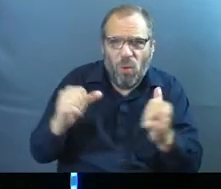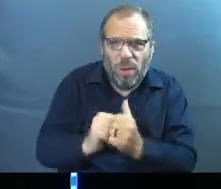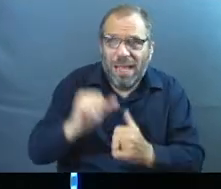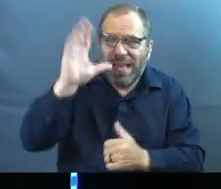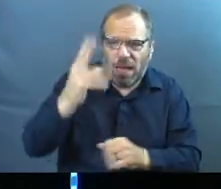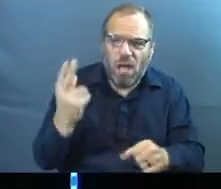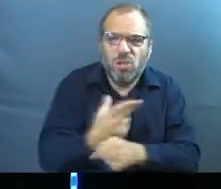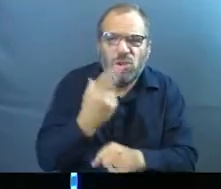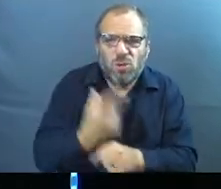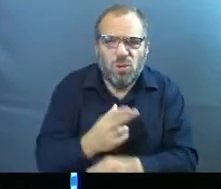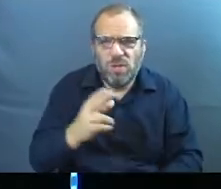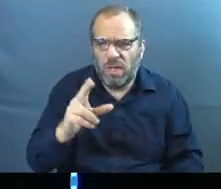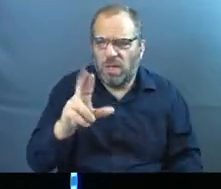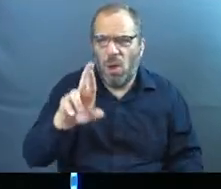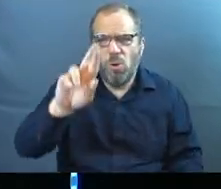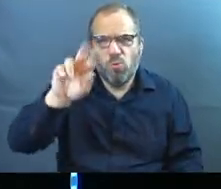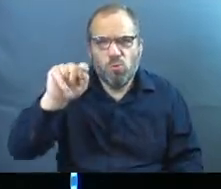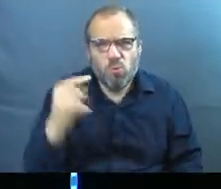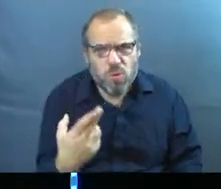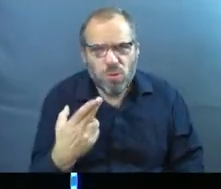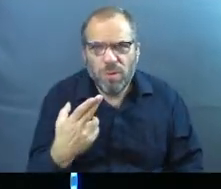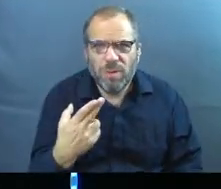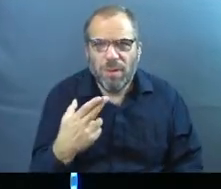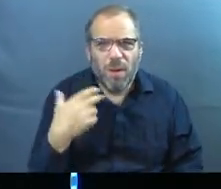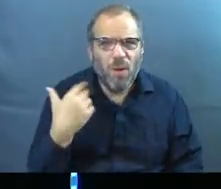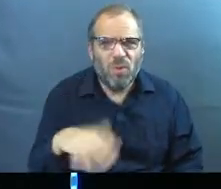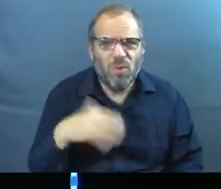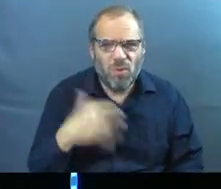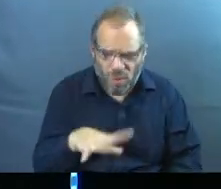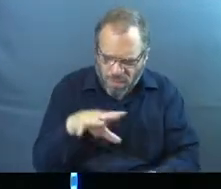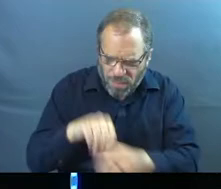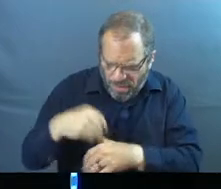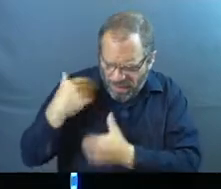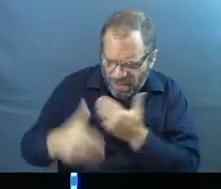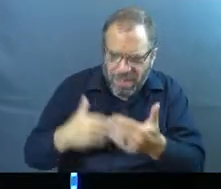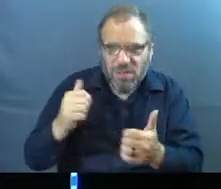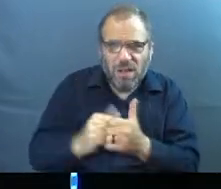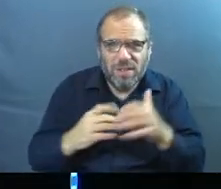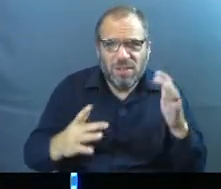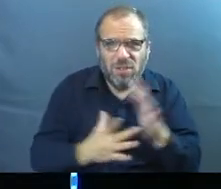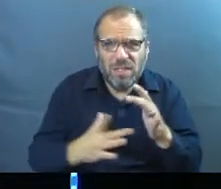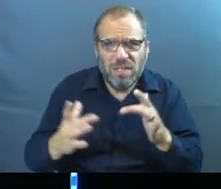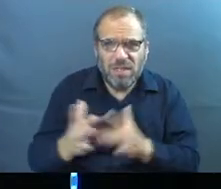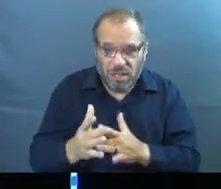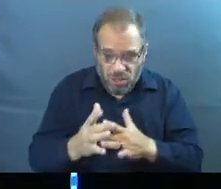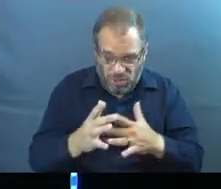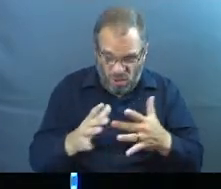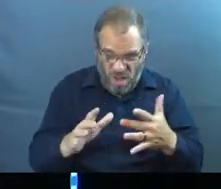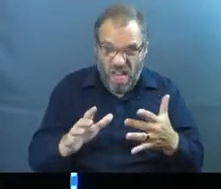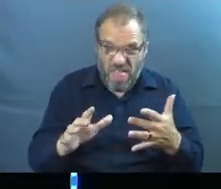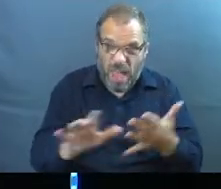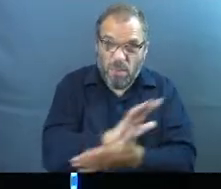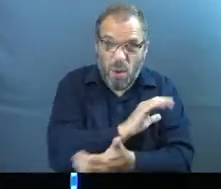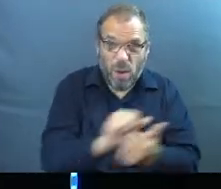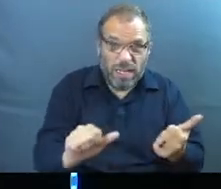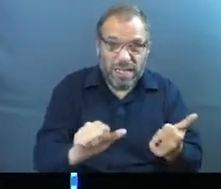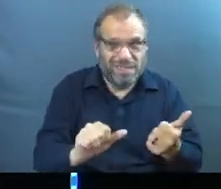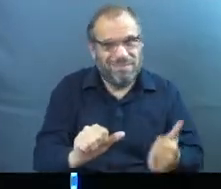pulled her into. Do you see the restoration of the father coming in there, saying, hey, that brokenness is not all that's there,